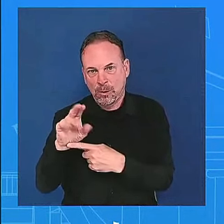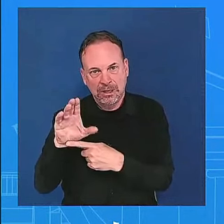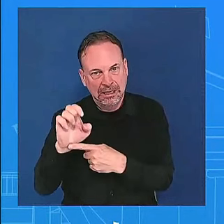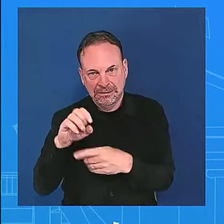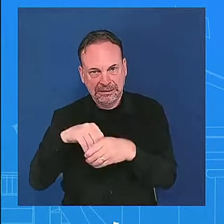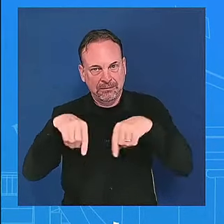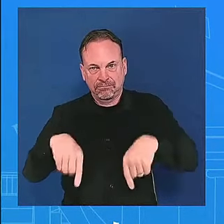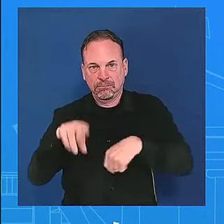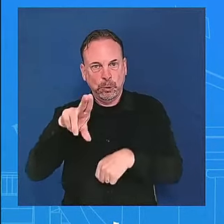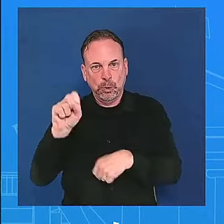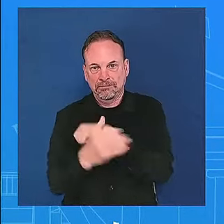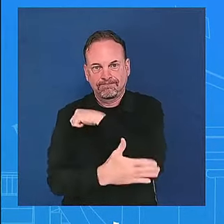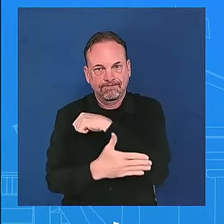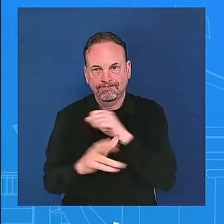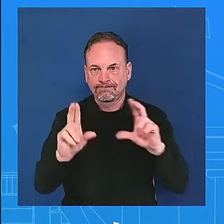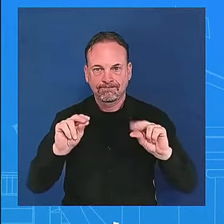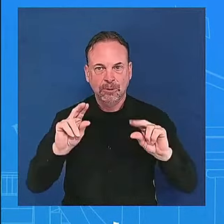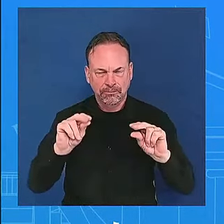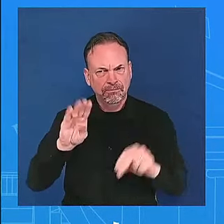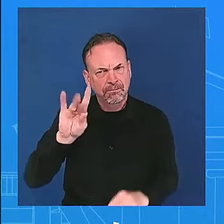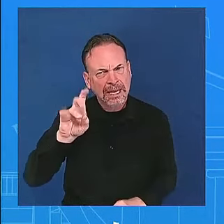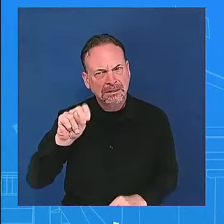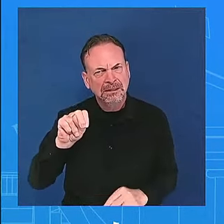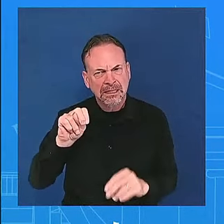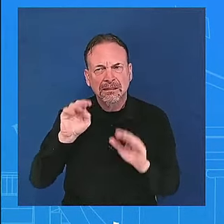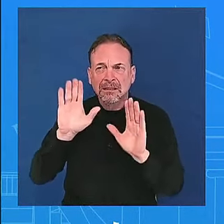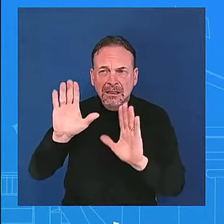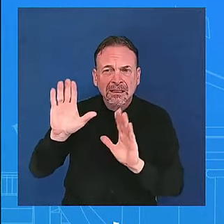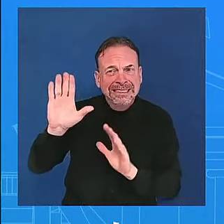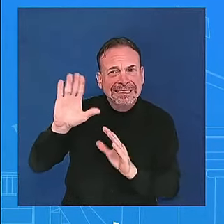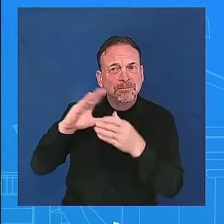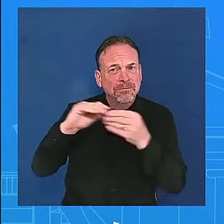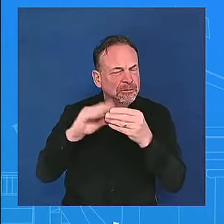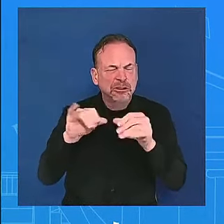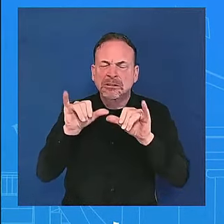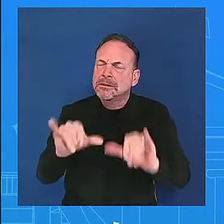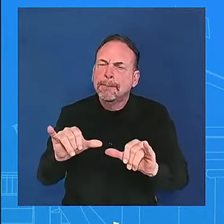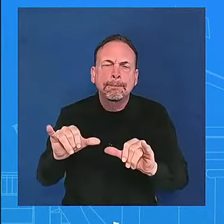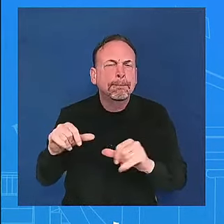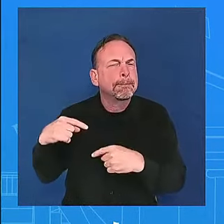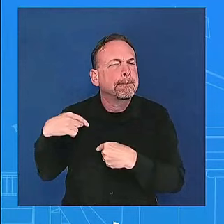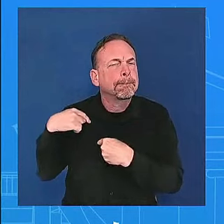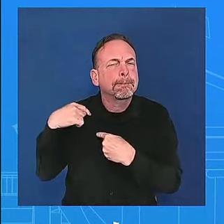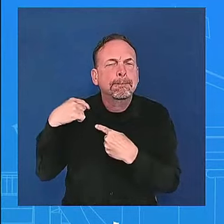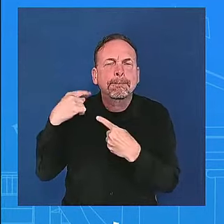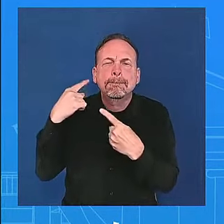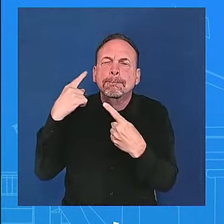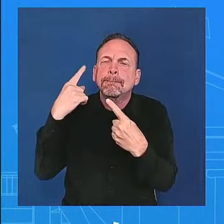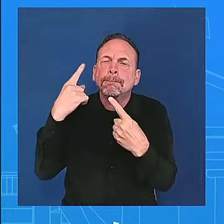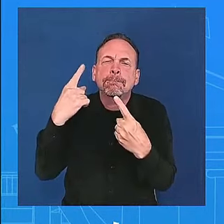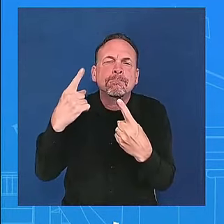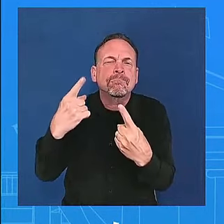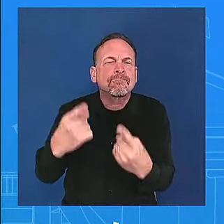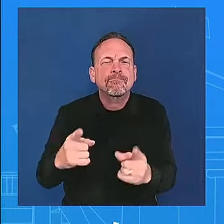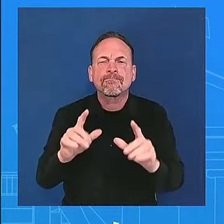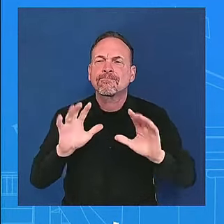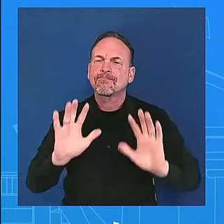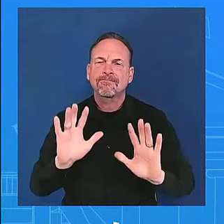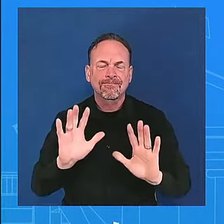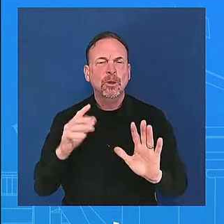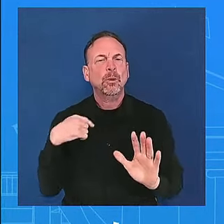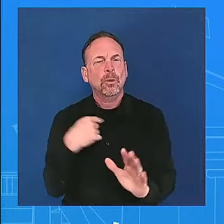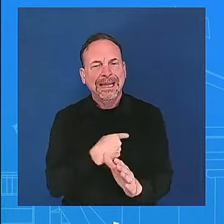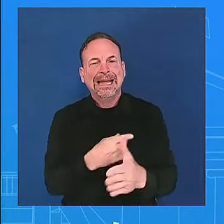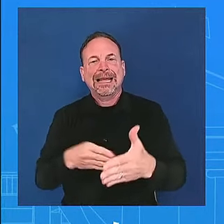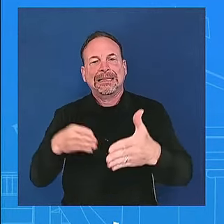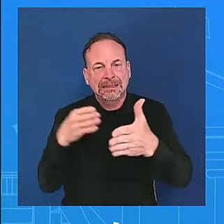constantly and proactively called out on all americans to come together and oppose political violence uh regardless of our views